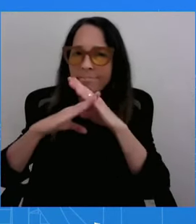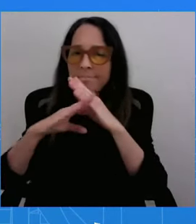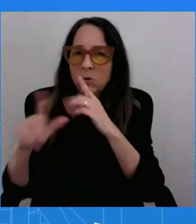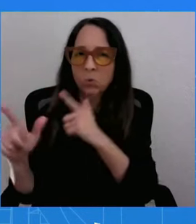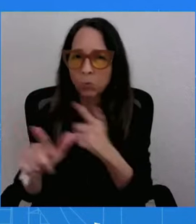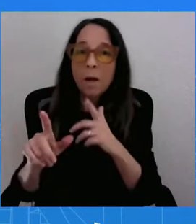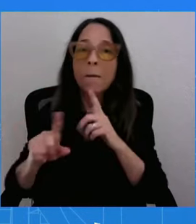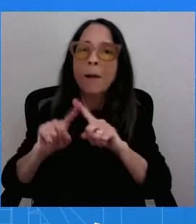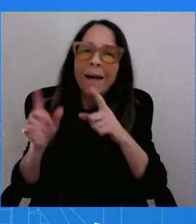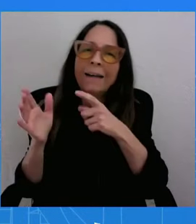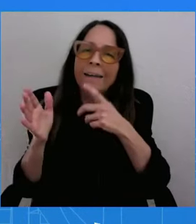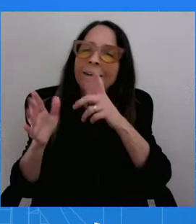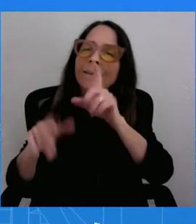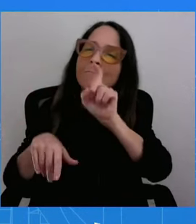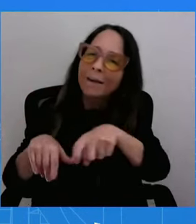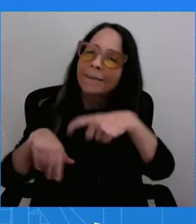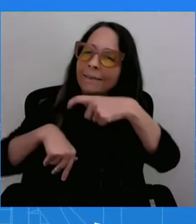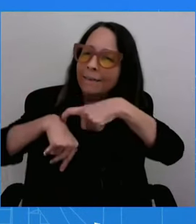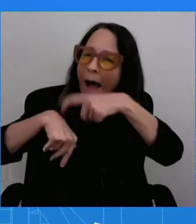And it requires